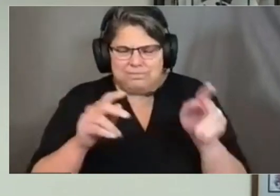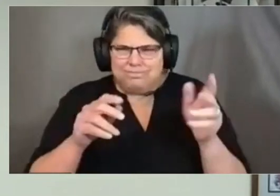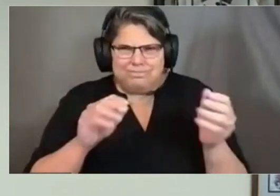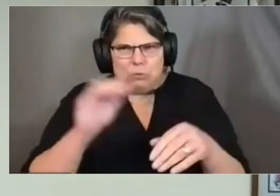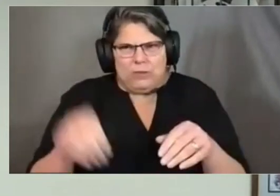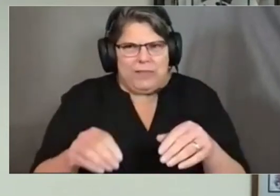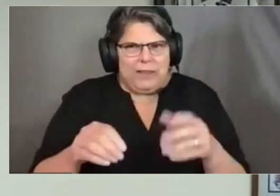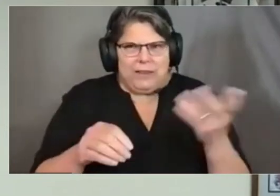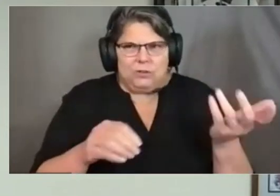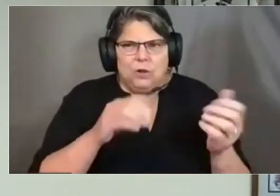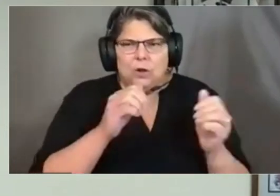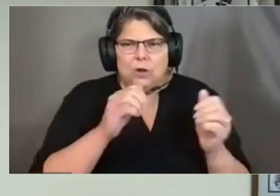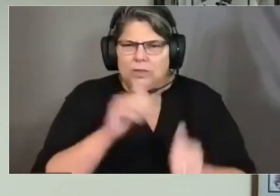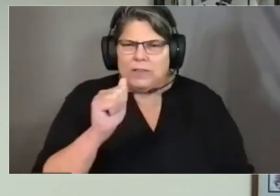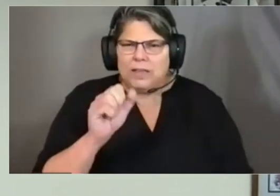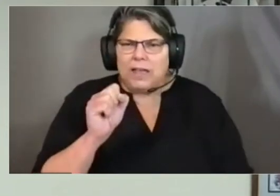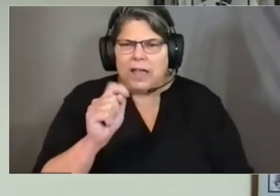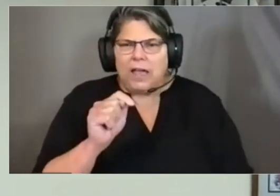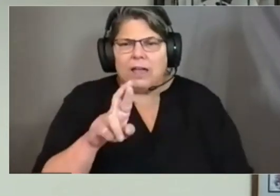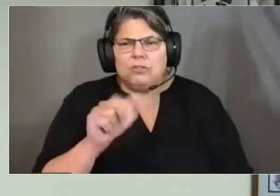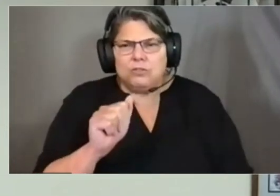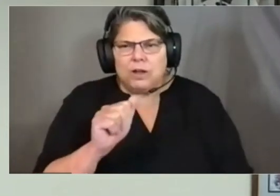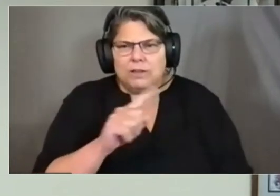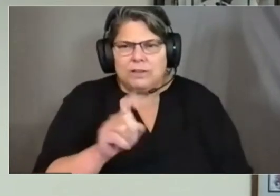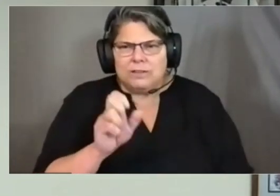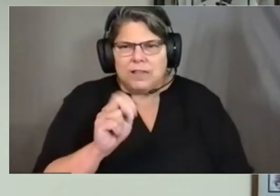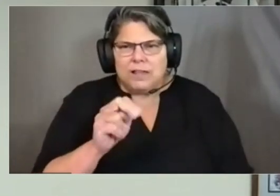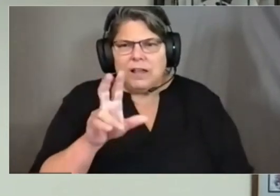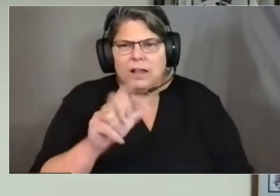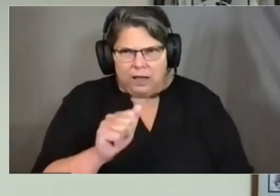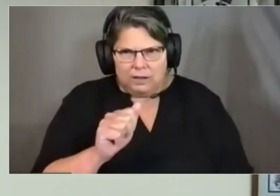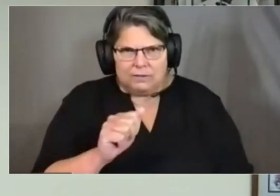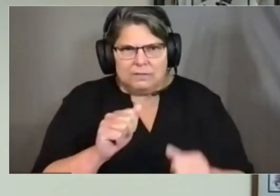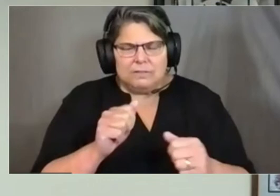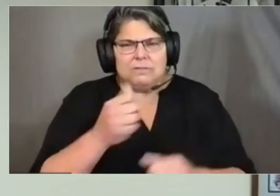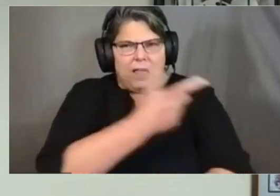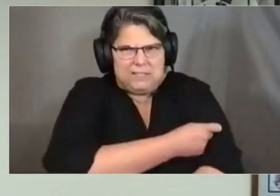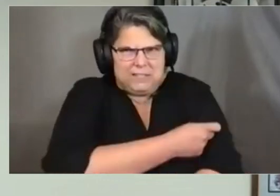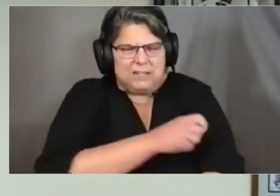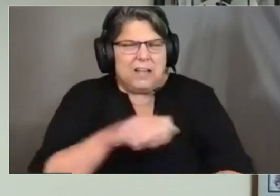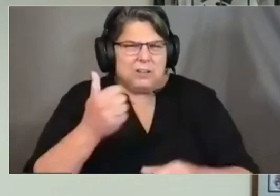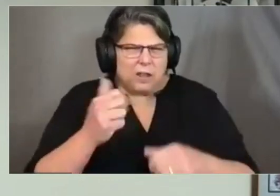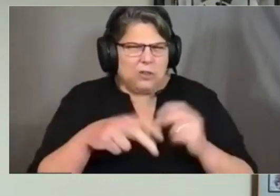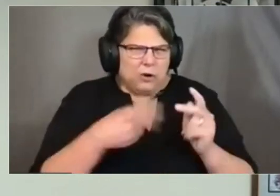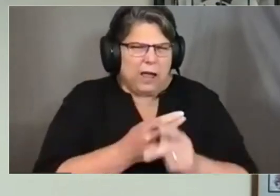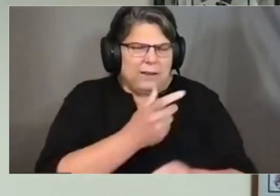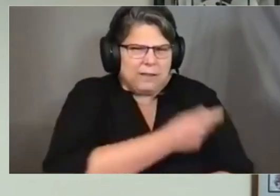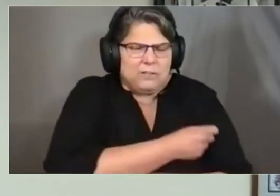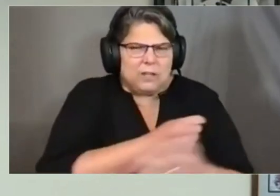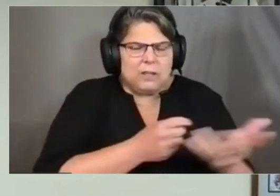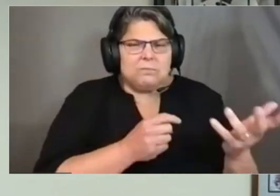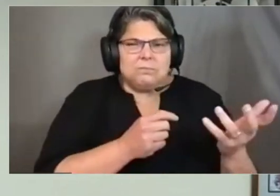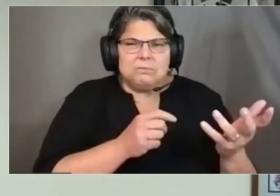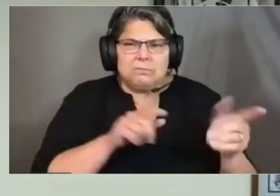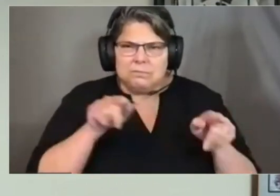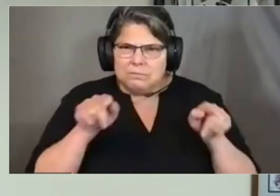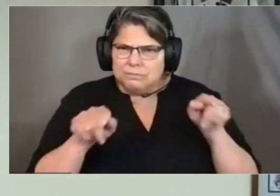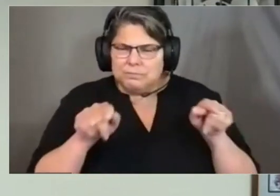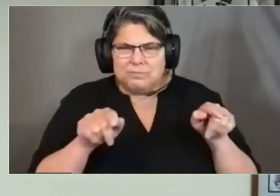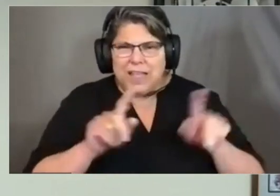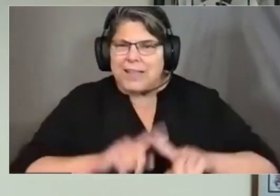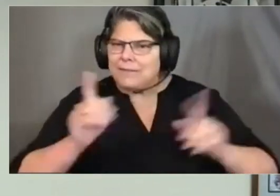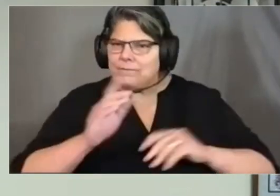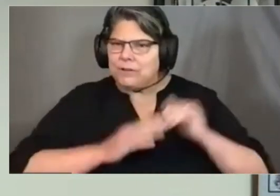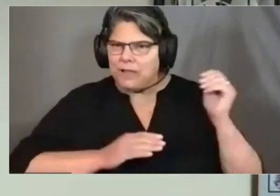vaccine, another viral transport vaccine using the adenovirus. And this is distinct from the